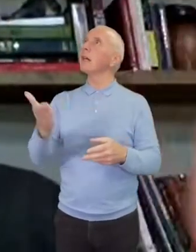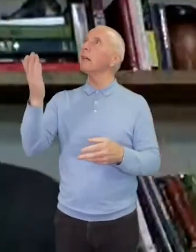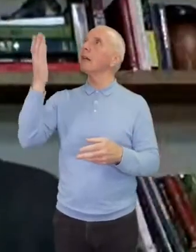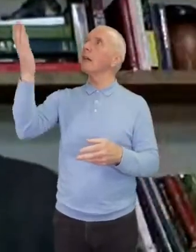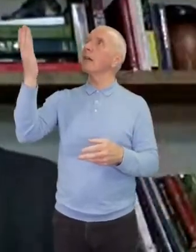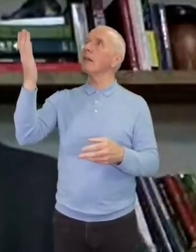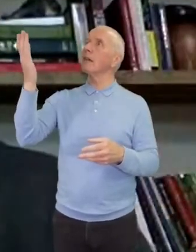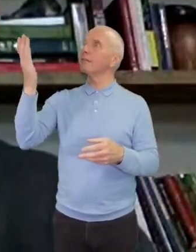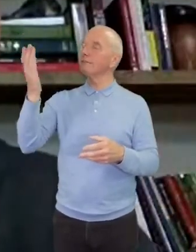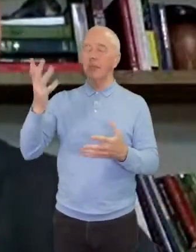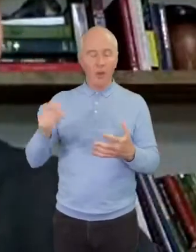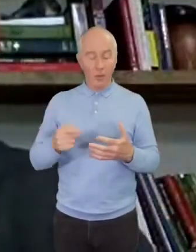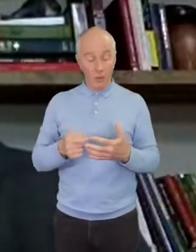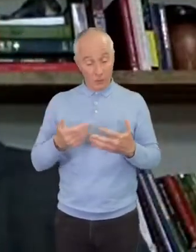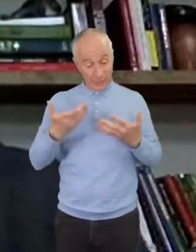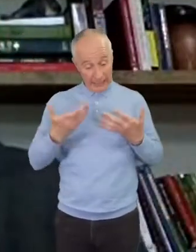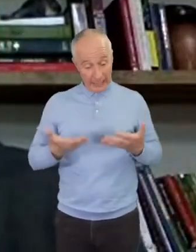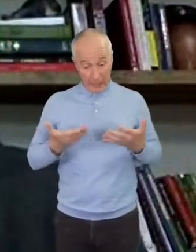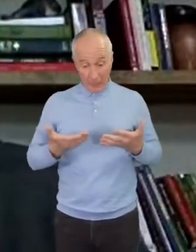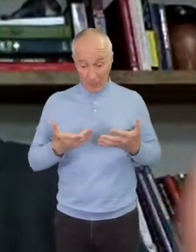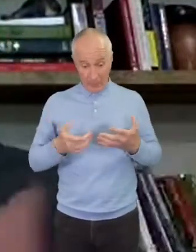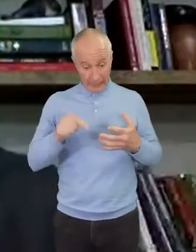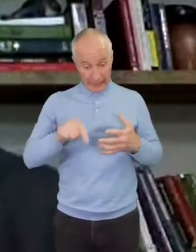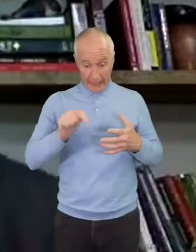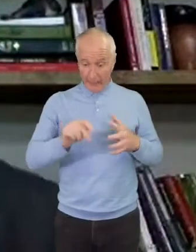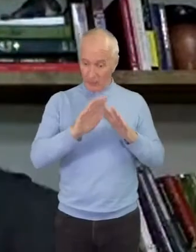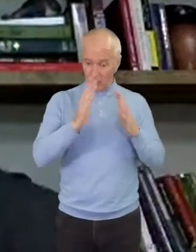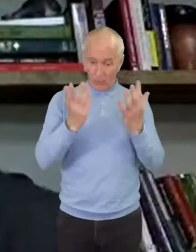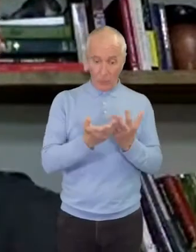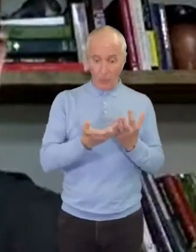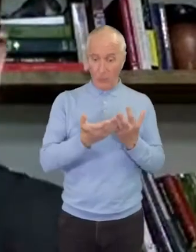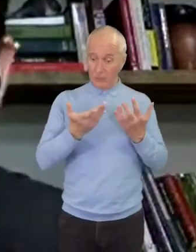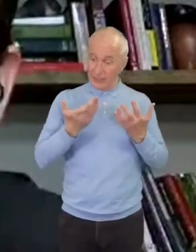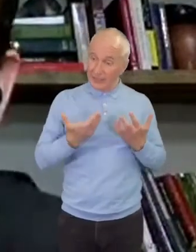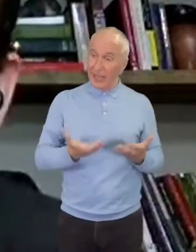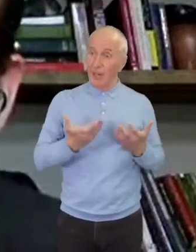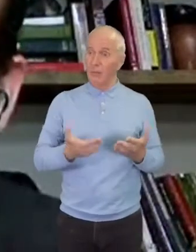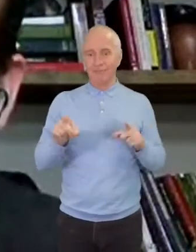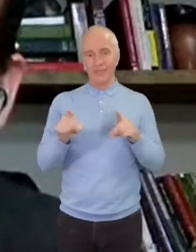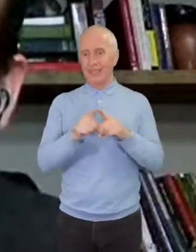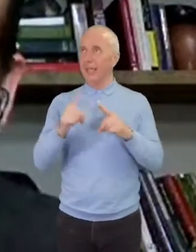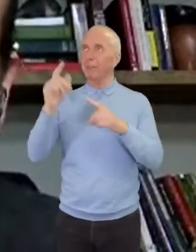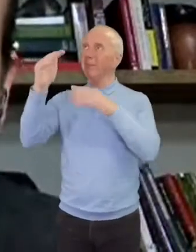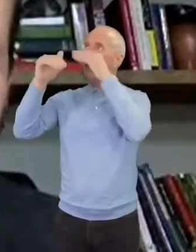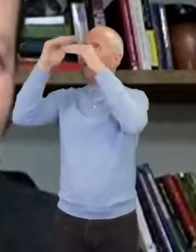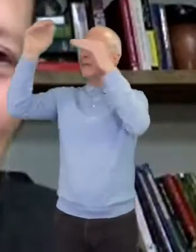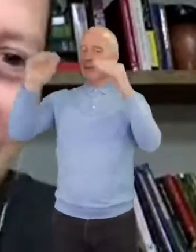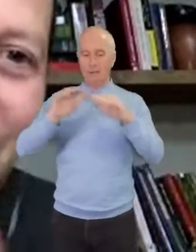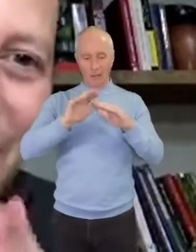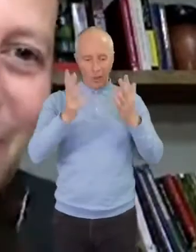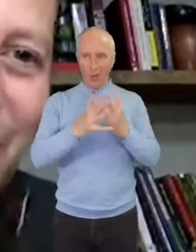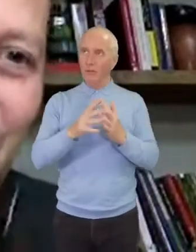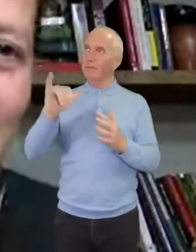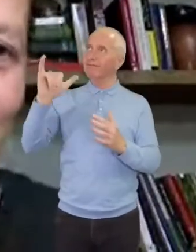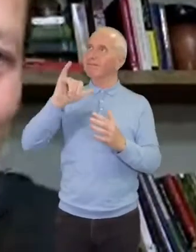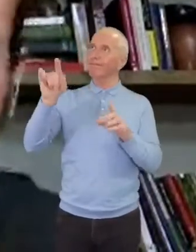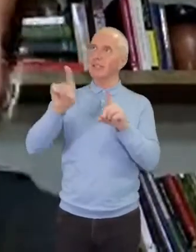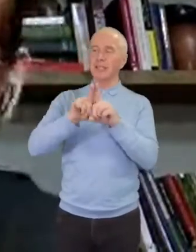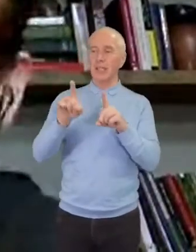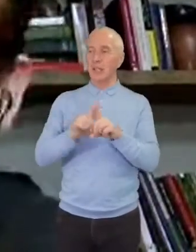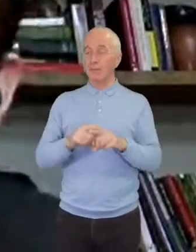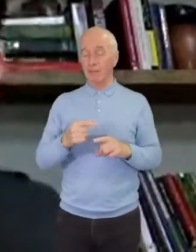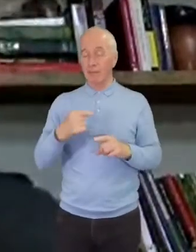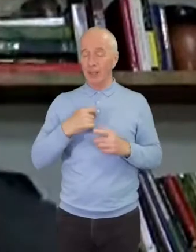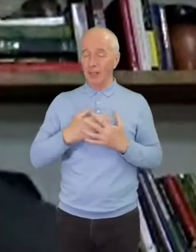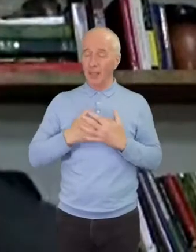we're to usher in while we live, like we're to bring on earth as it is in heaven. So I love this scripture